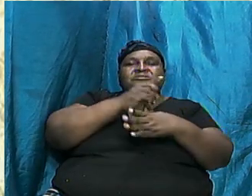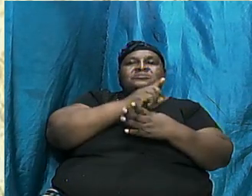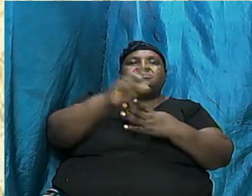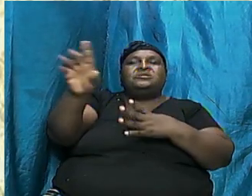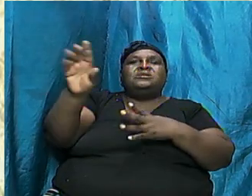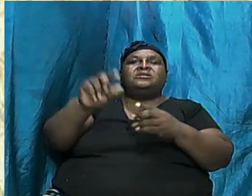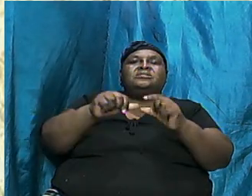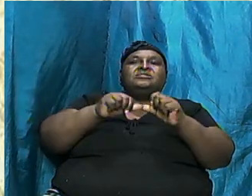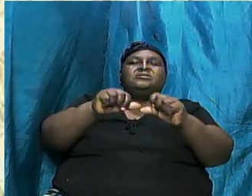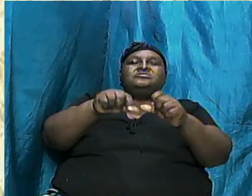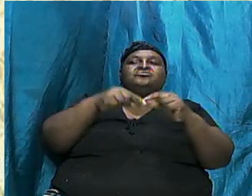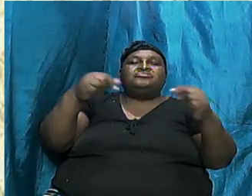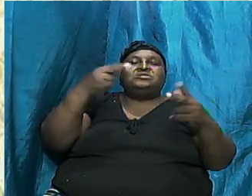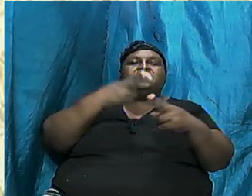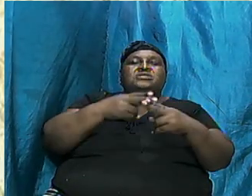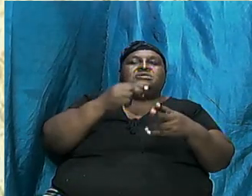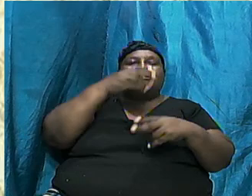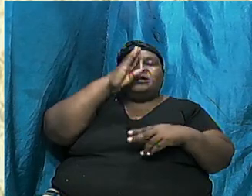The Lord Bless You